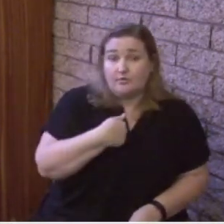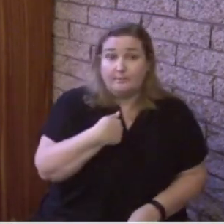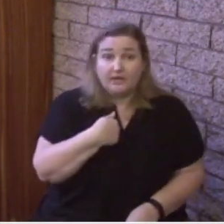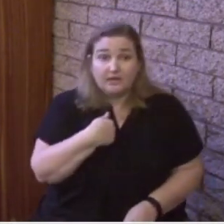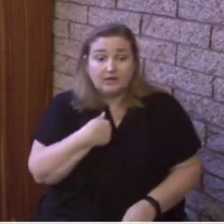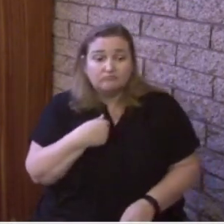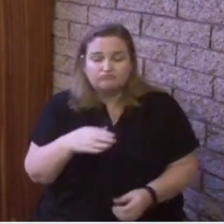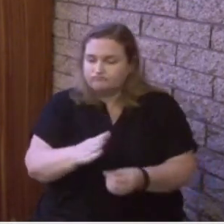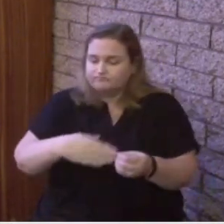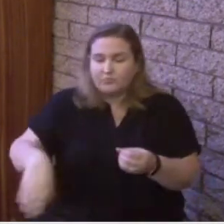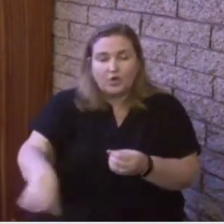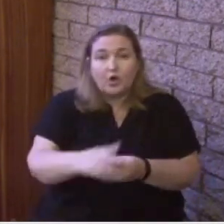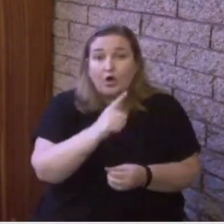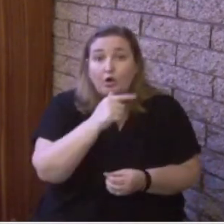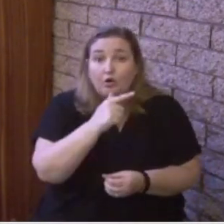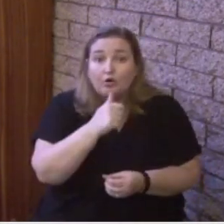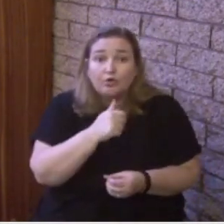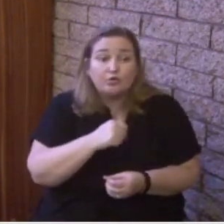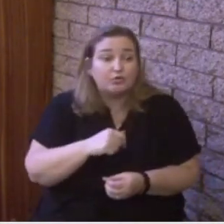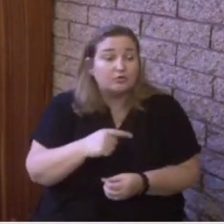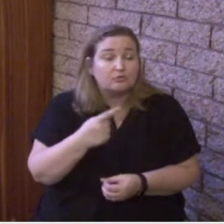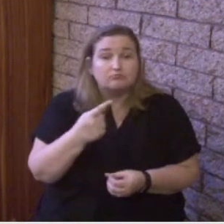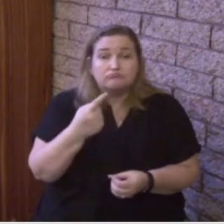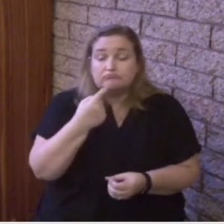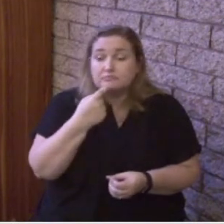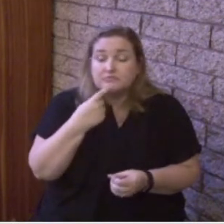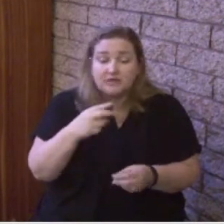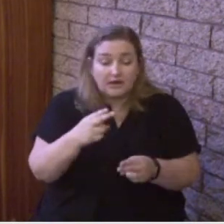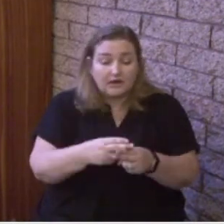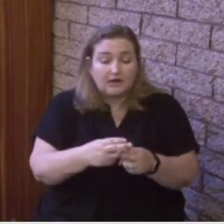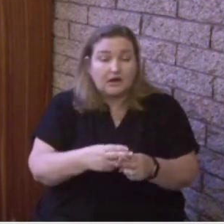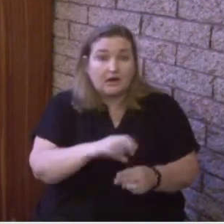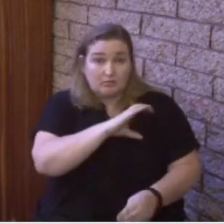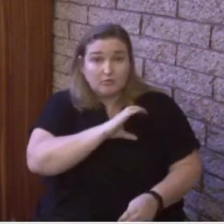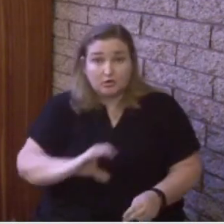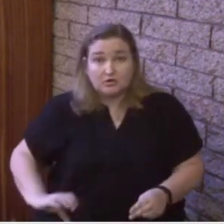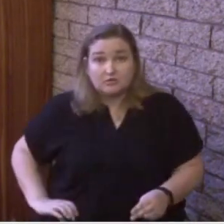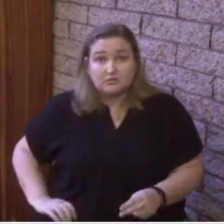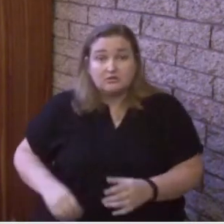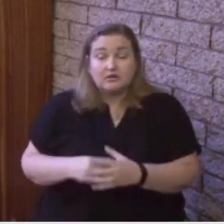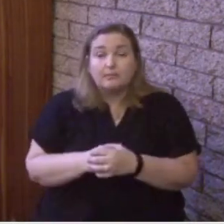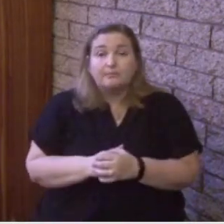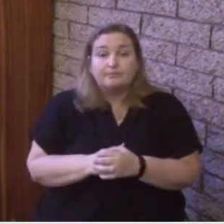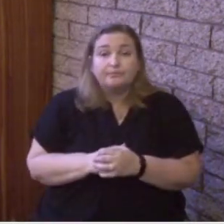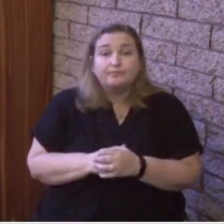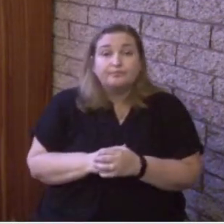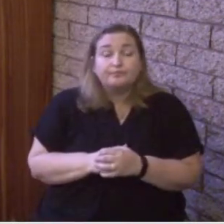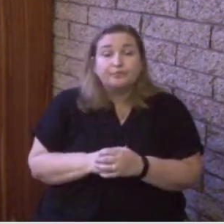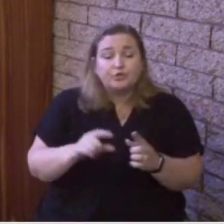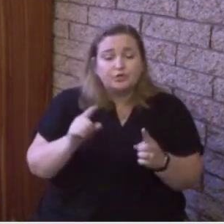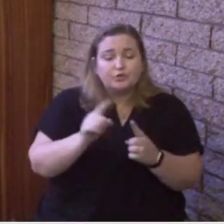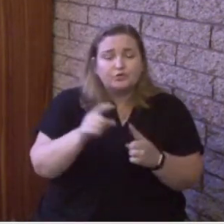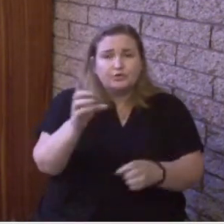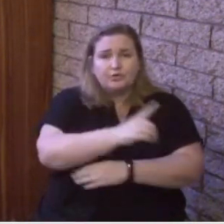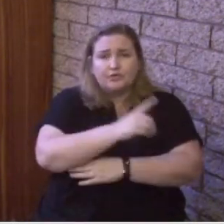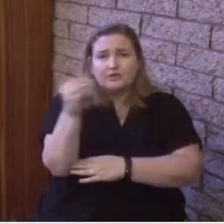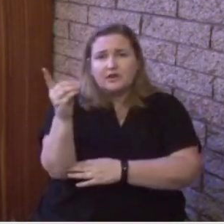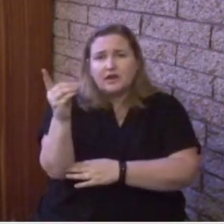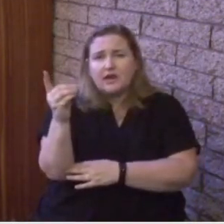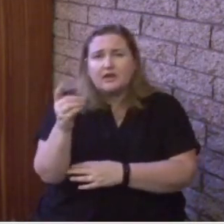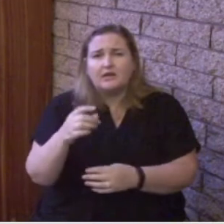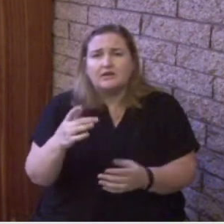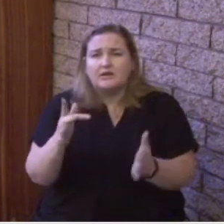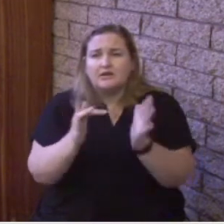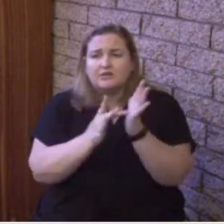and grow closer and closer to God into the day Jesus returns. And friends,